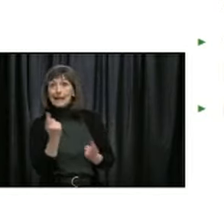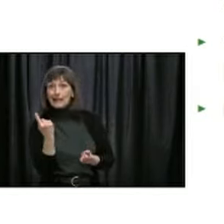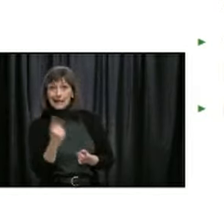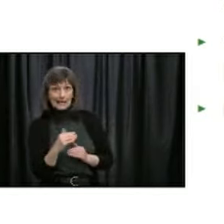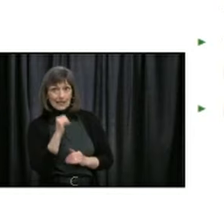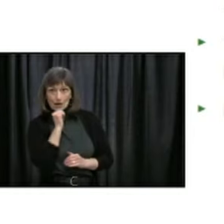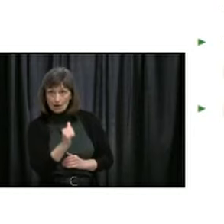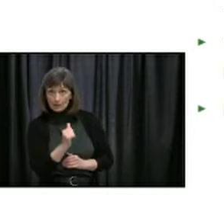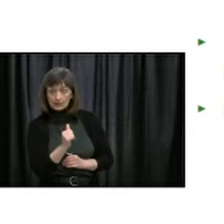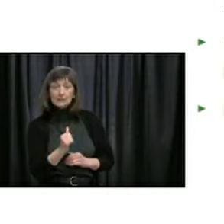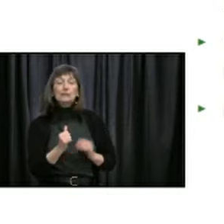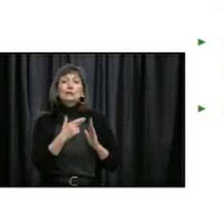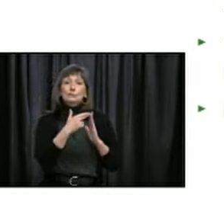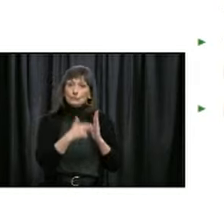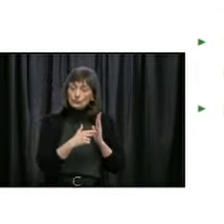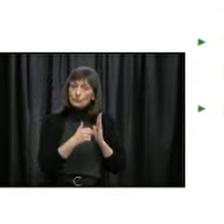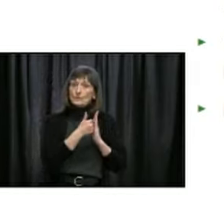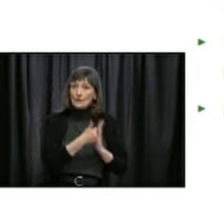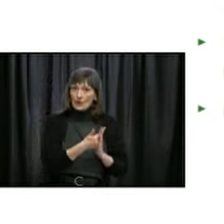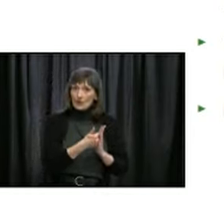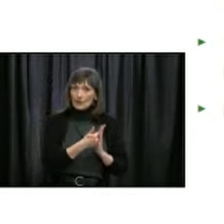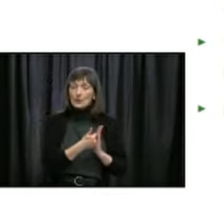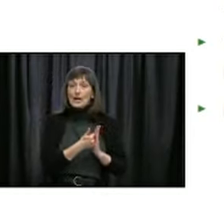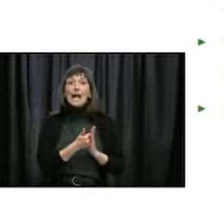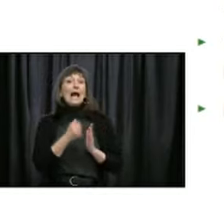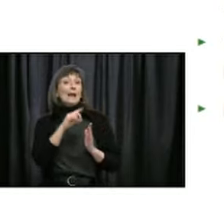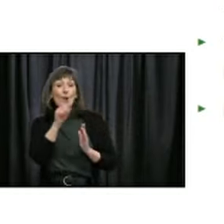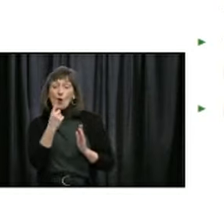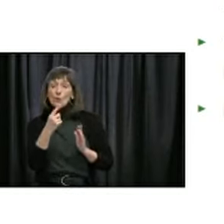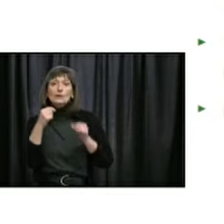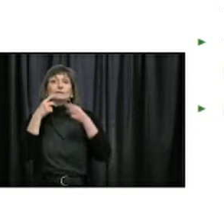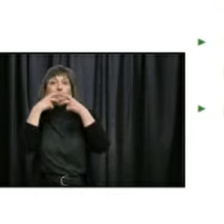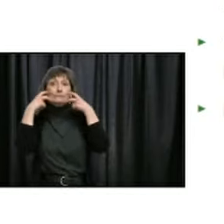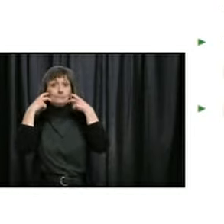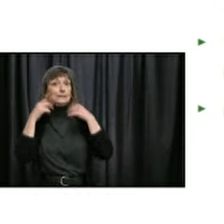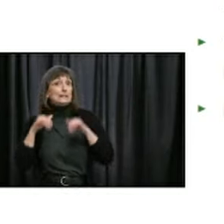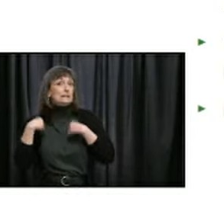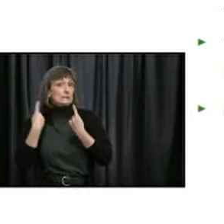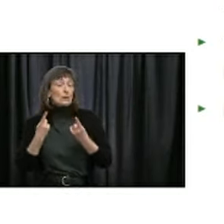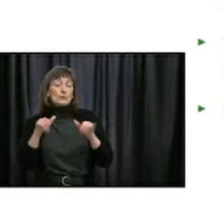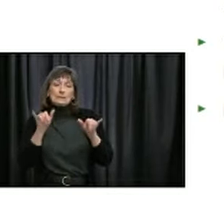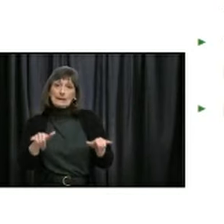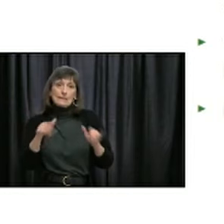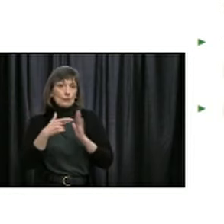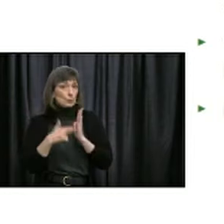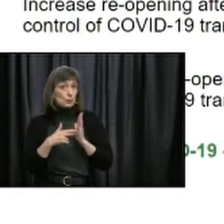These are all very important to reduce the risk of spread of COVID-19 in our communities.